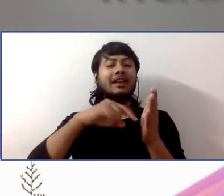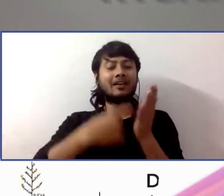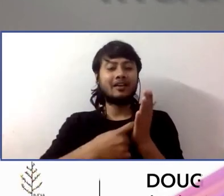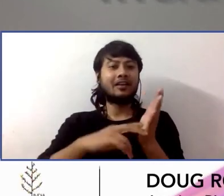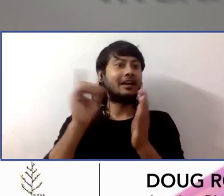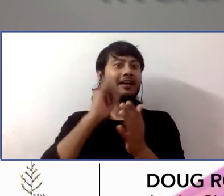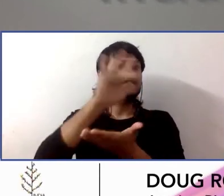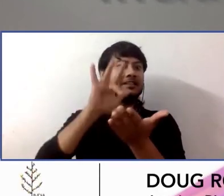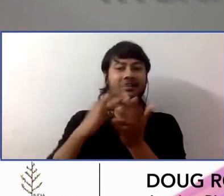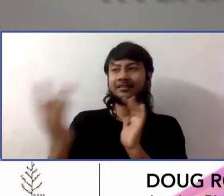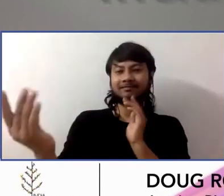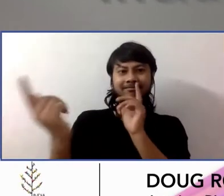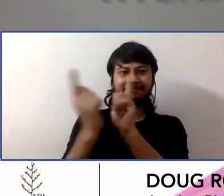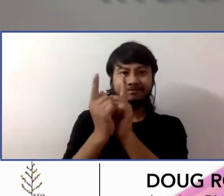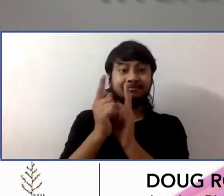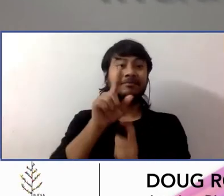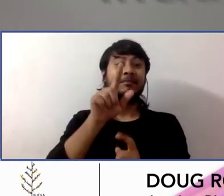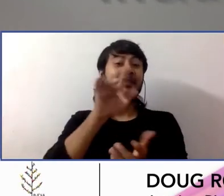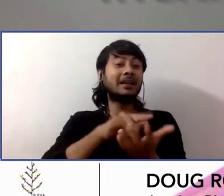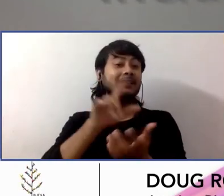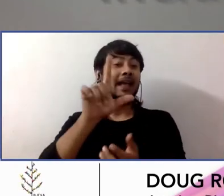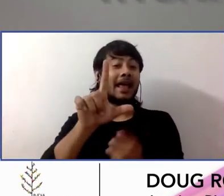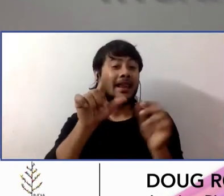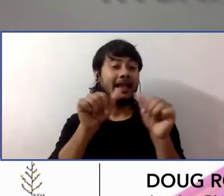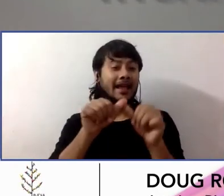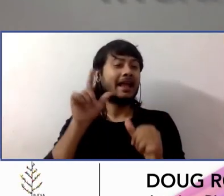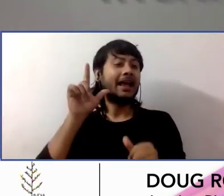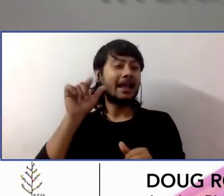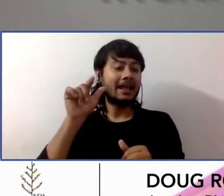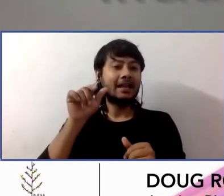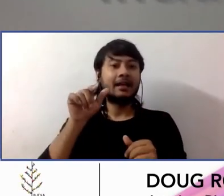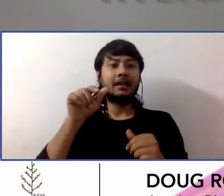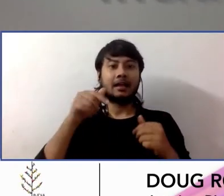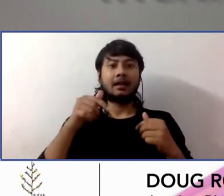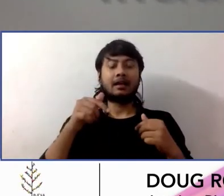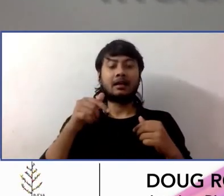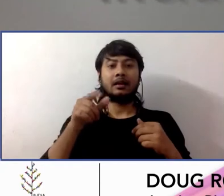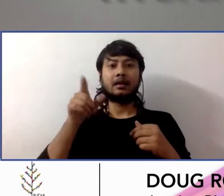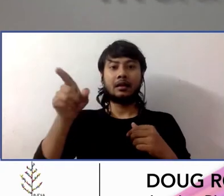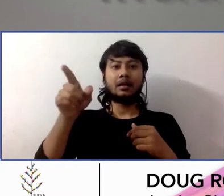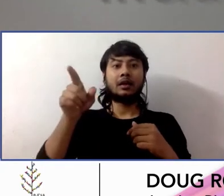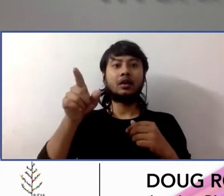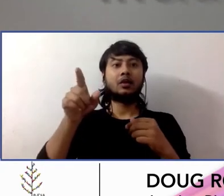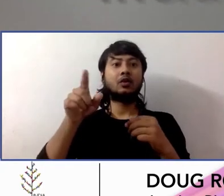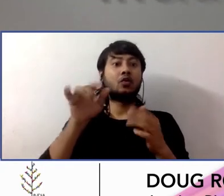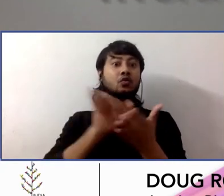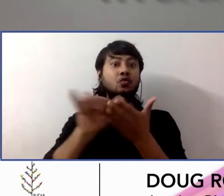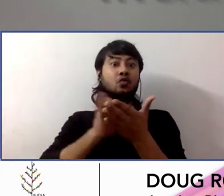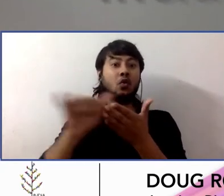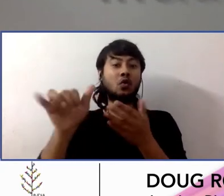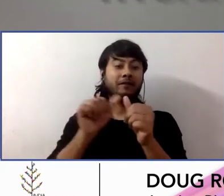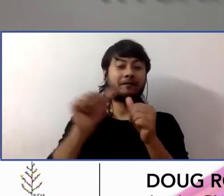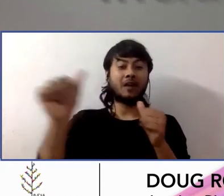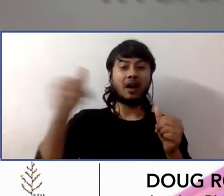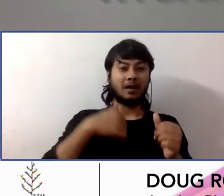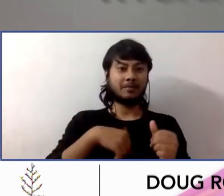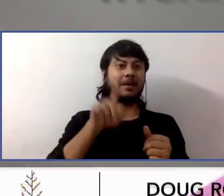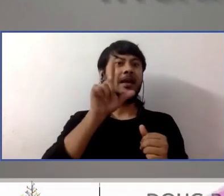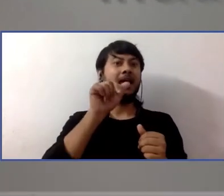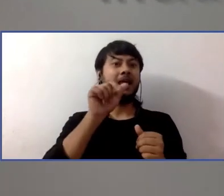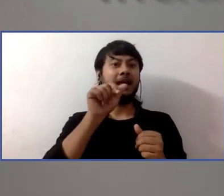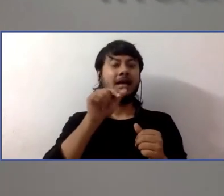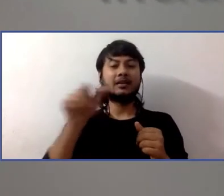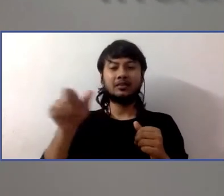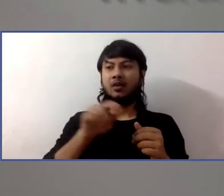live in LA, they're based in New York and Long Island, and I was routinely traveling to their headquarters in Port Washington, Long